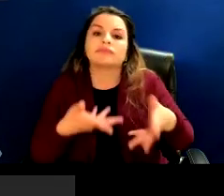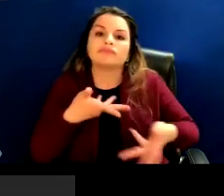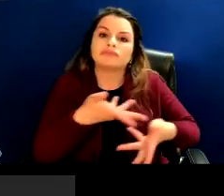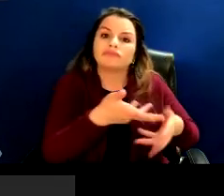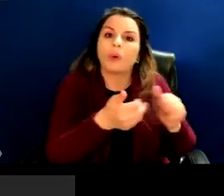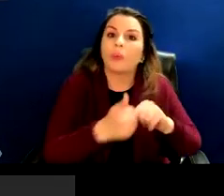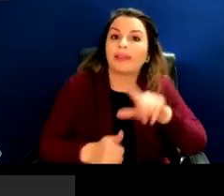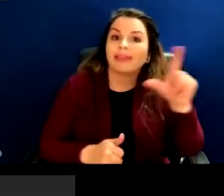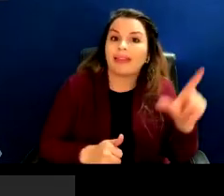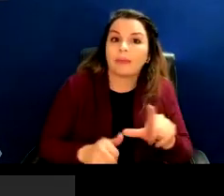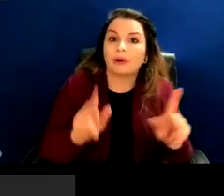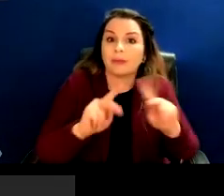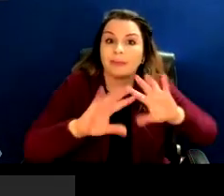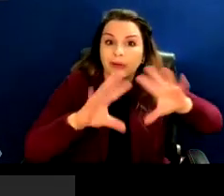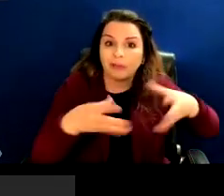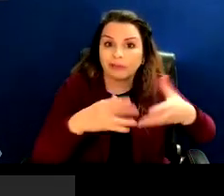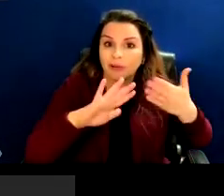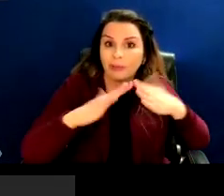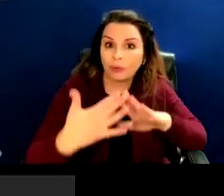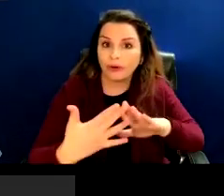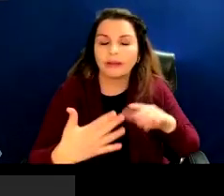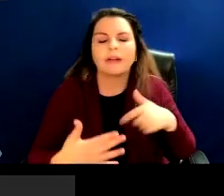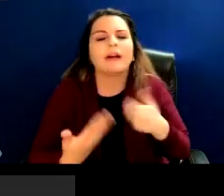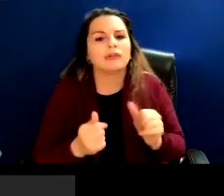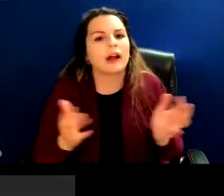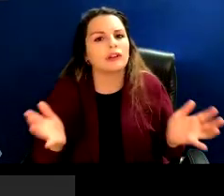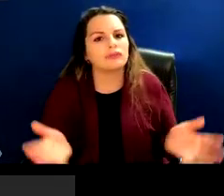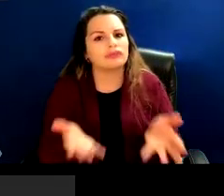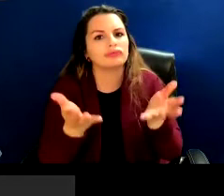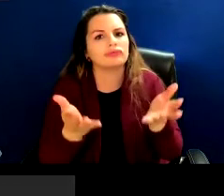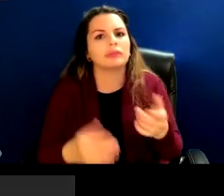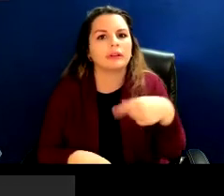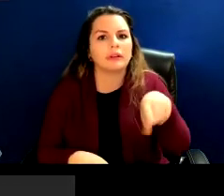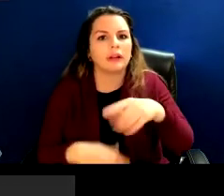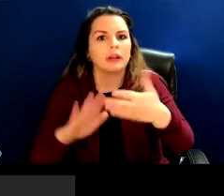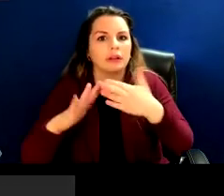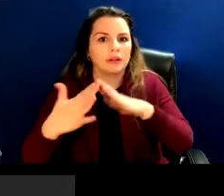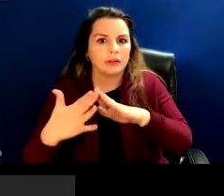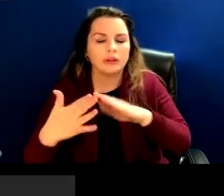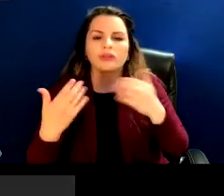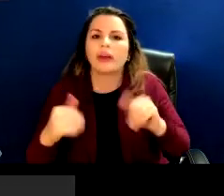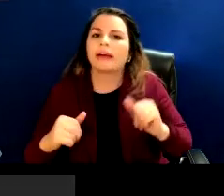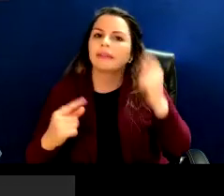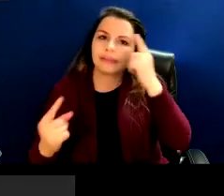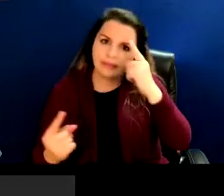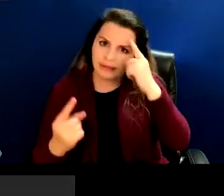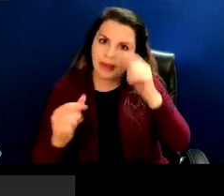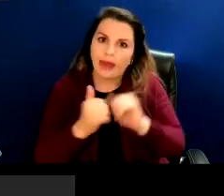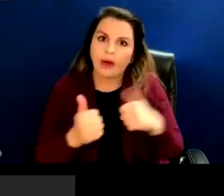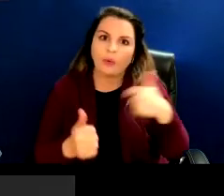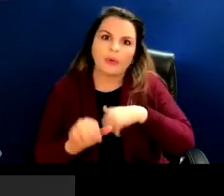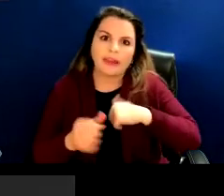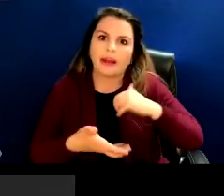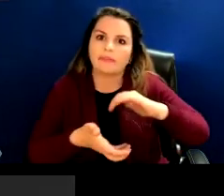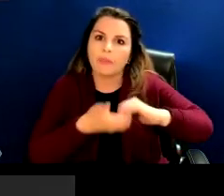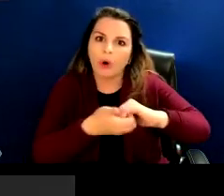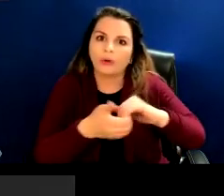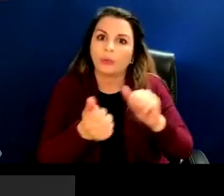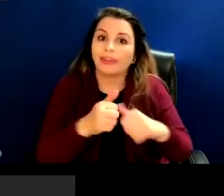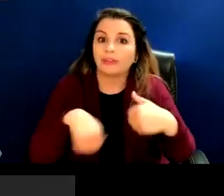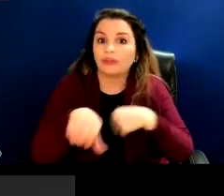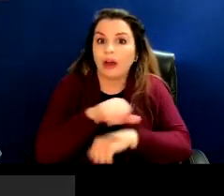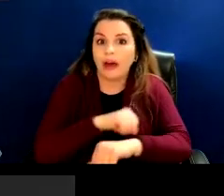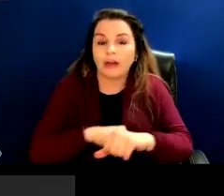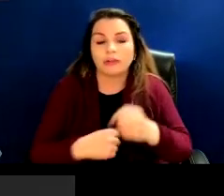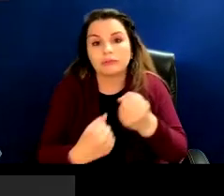to encourage our community to think about what we can do and how we can partner with each